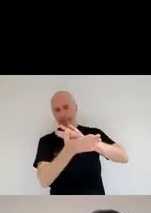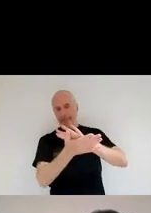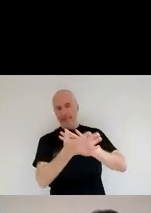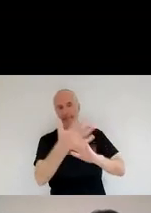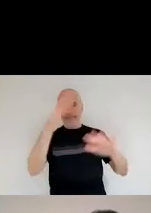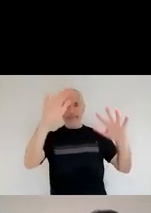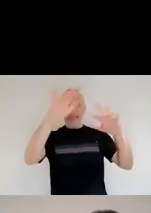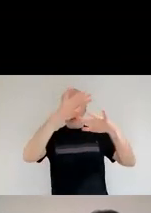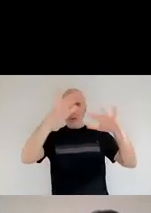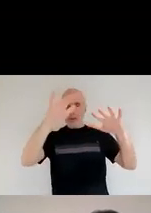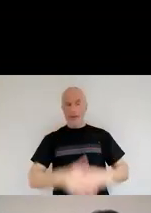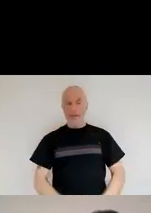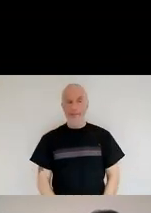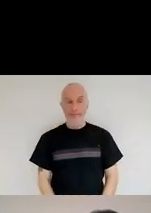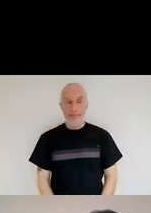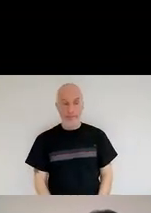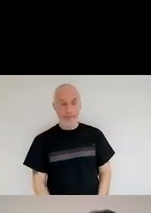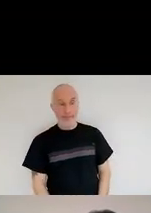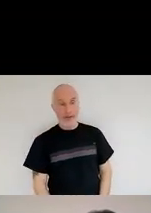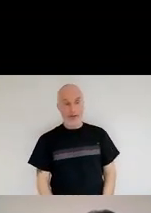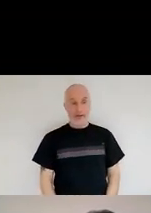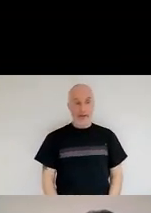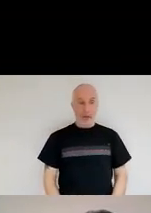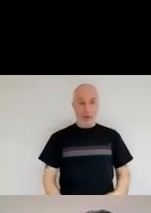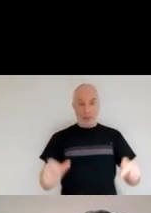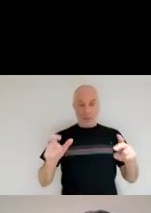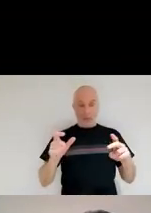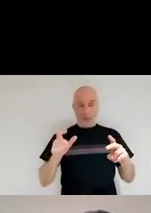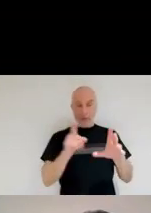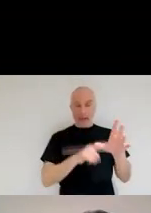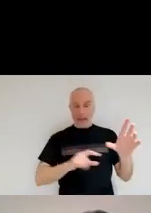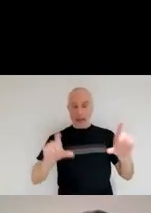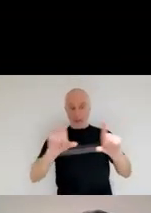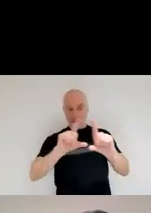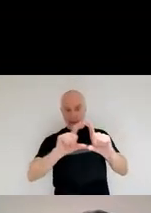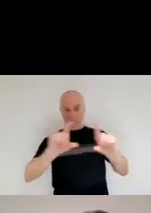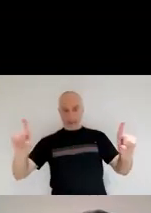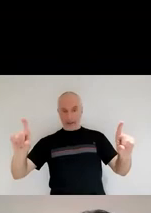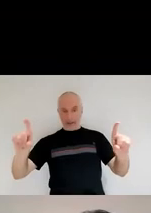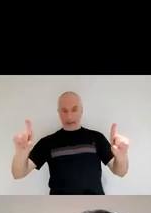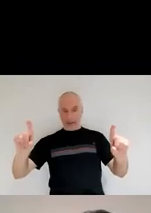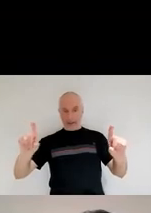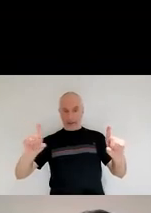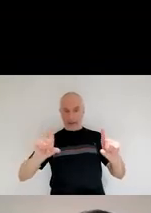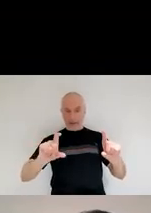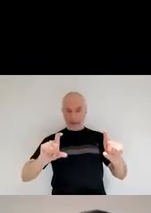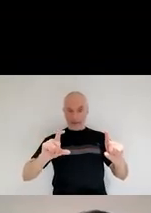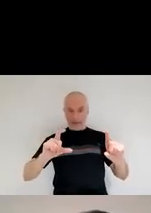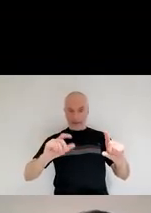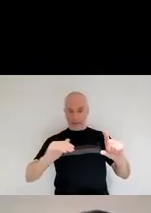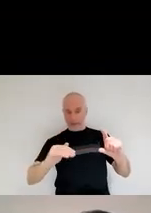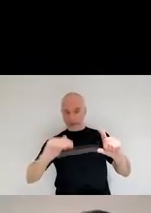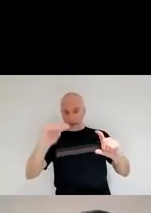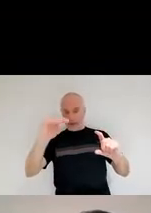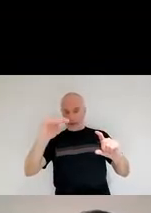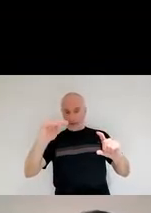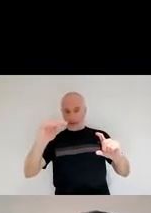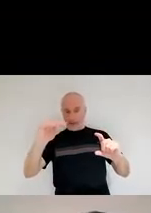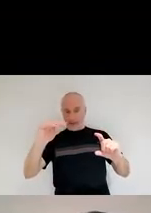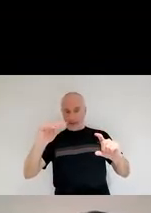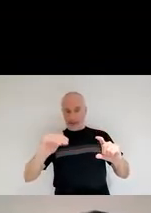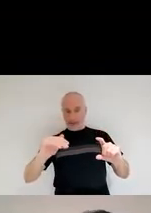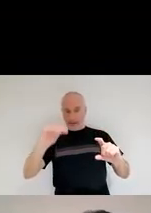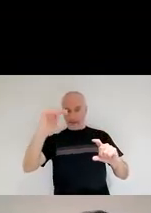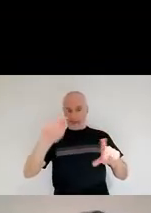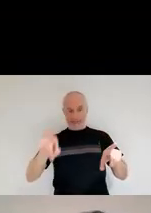after the destruction of the reverse shock, we would get back to this black line, which if you see, it's almost the